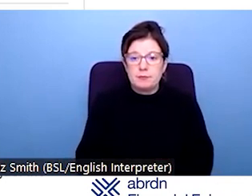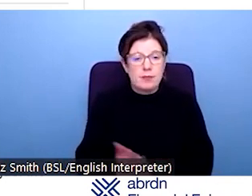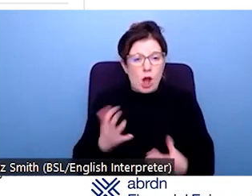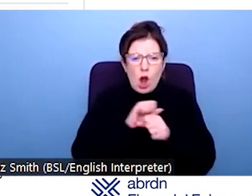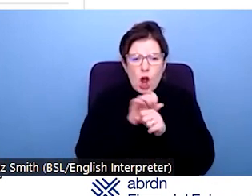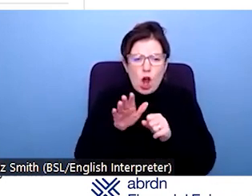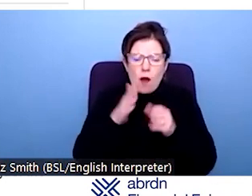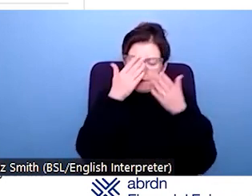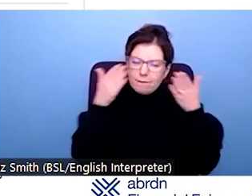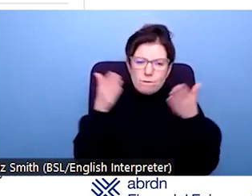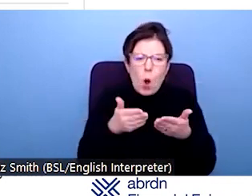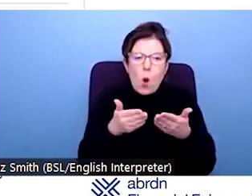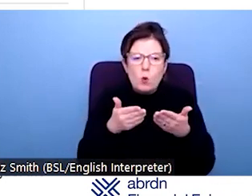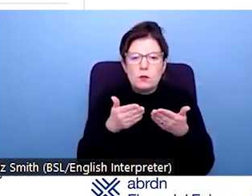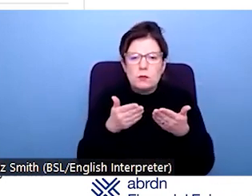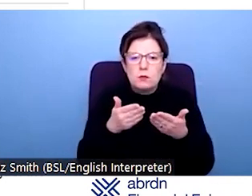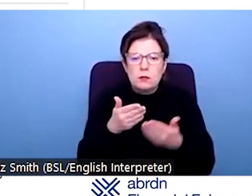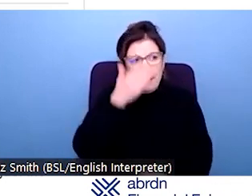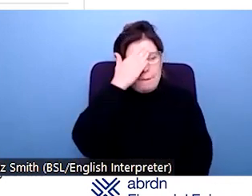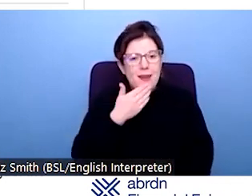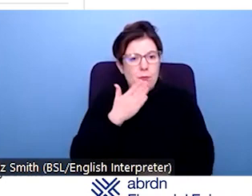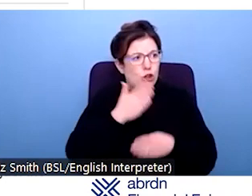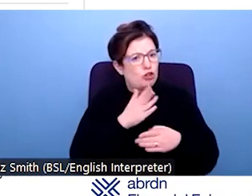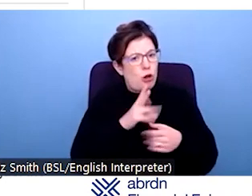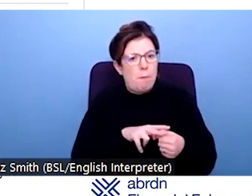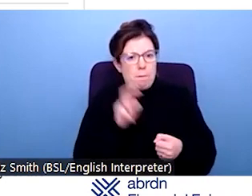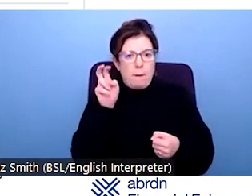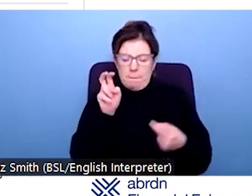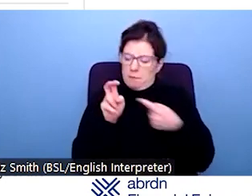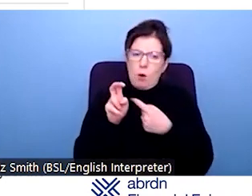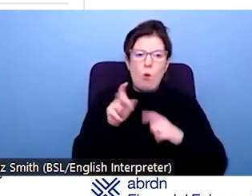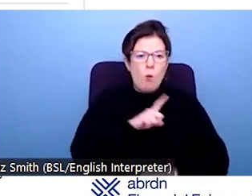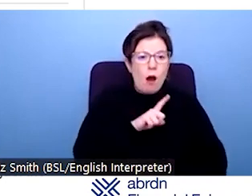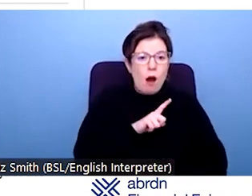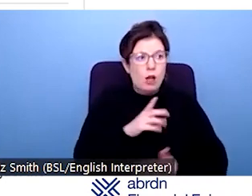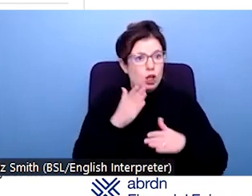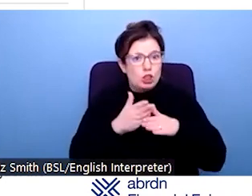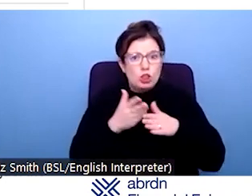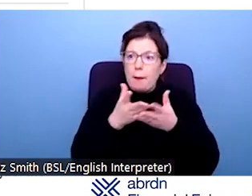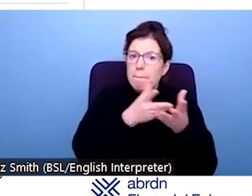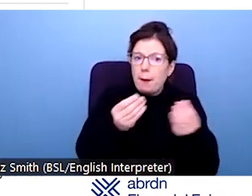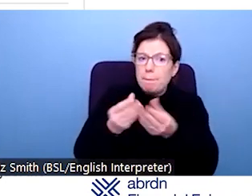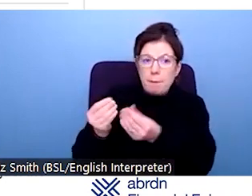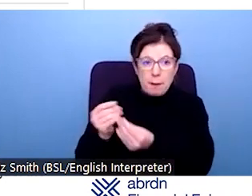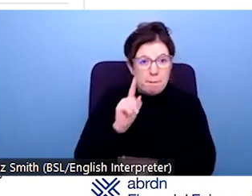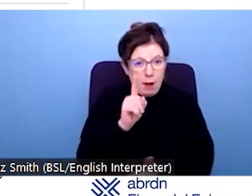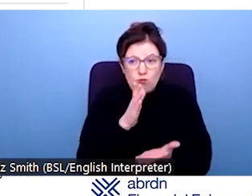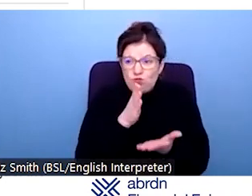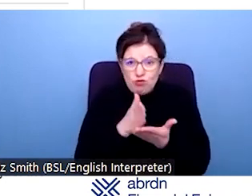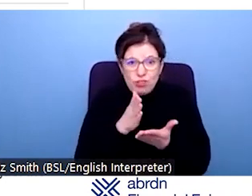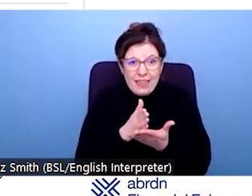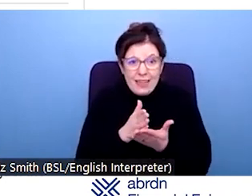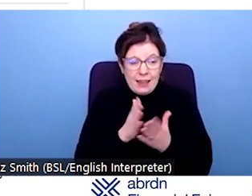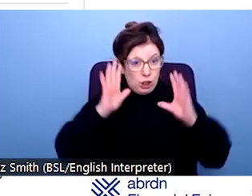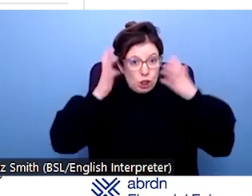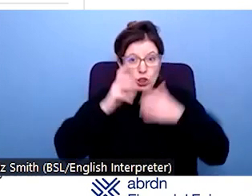pandemic in on on why people have left work and what jobs have been lost. But the bigger issues are around the fact that people